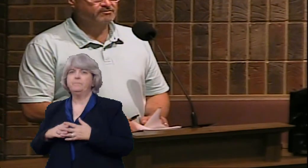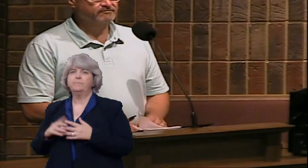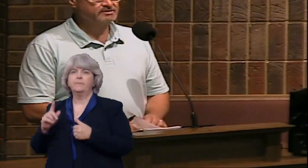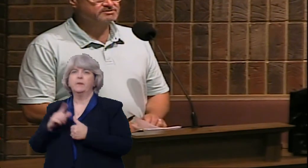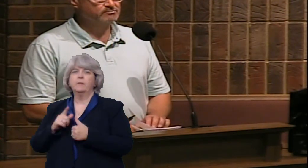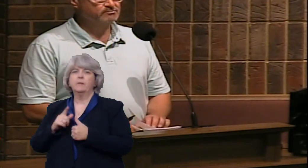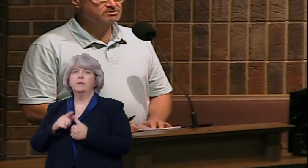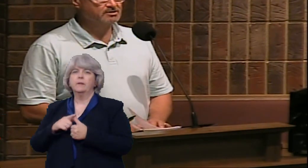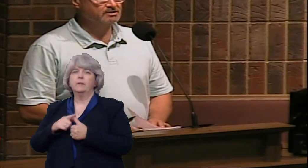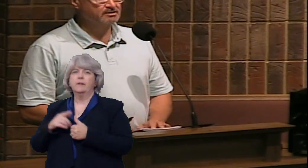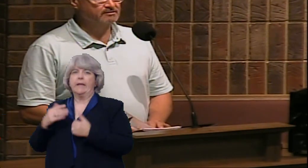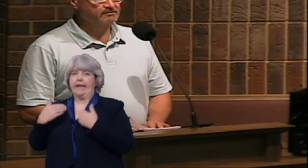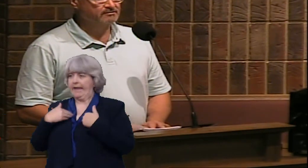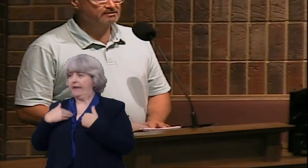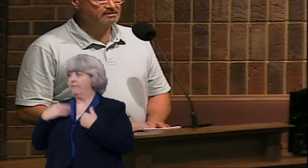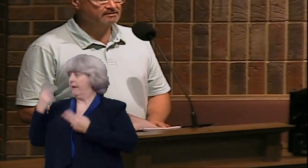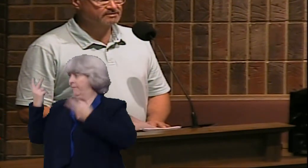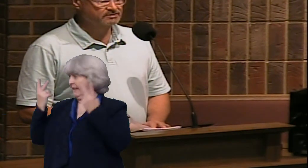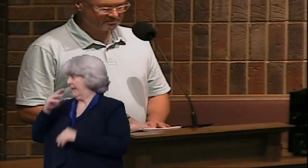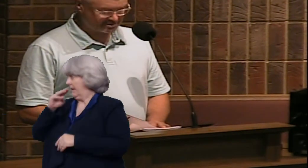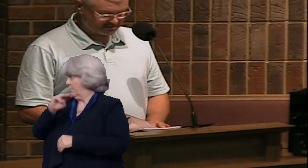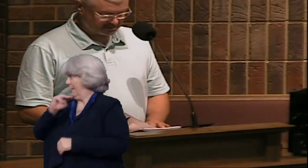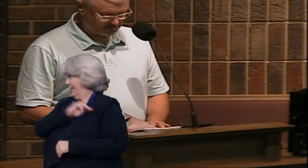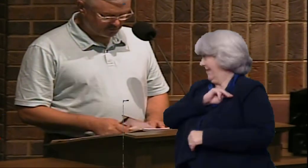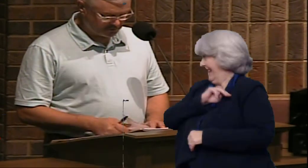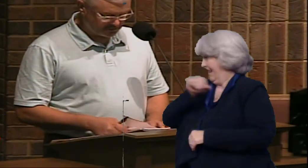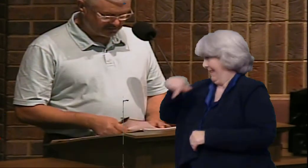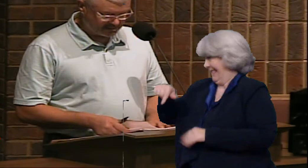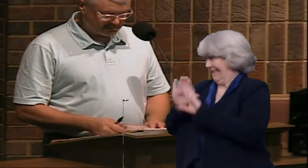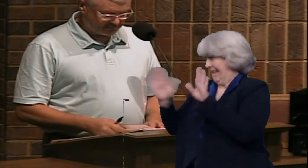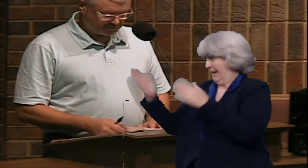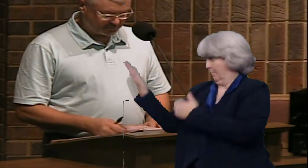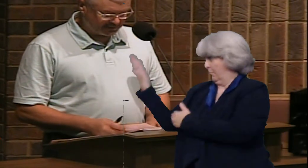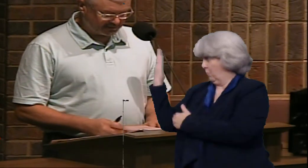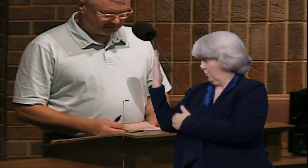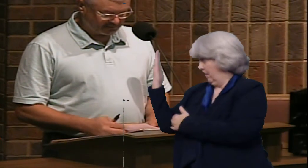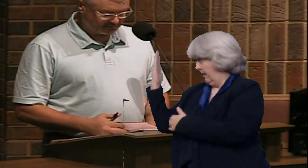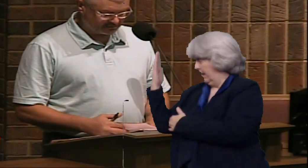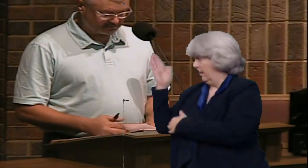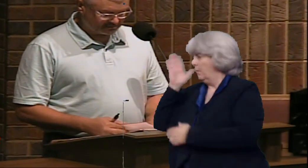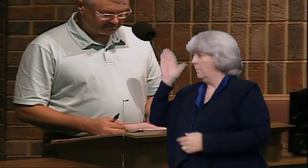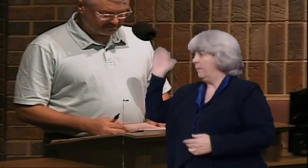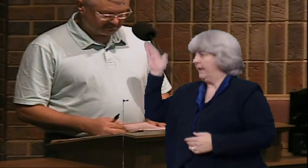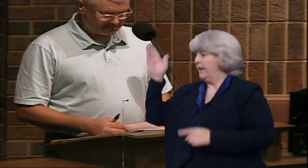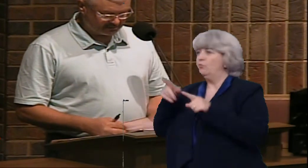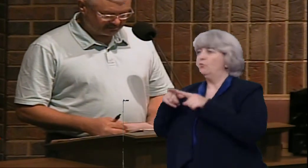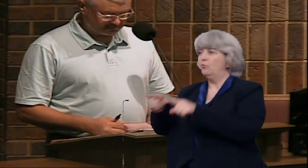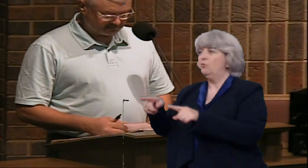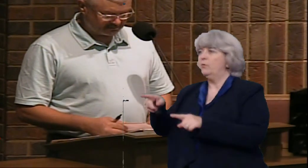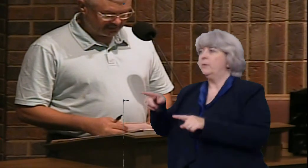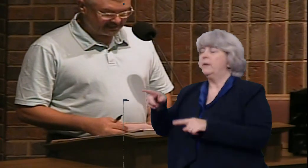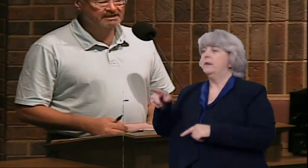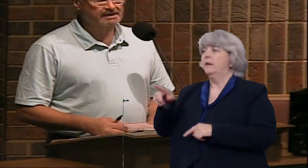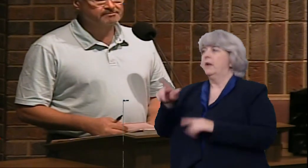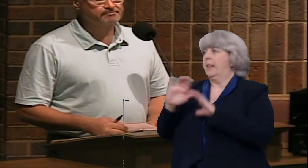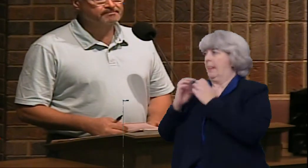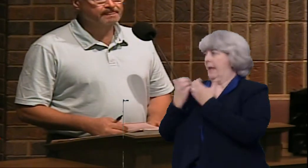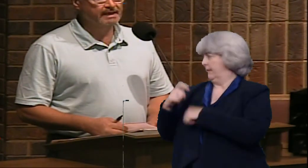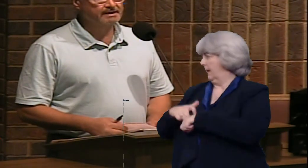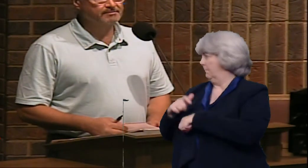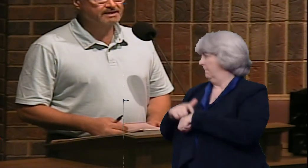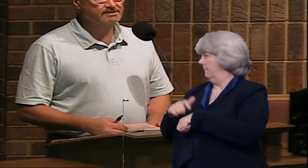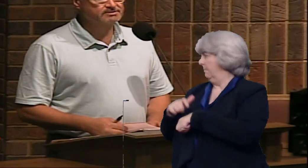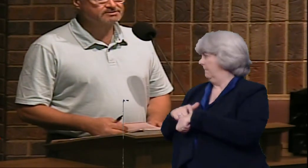have a visiting missionary this coming Sunday morning. He'll be speaking during the class time,